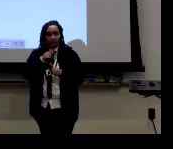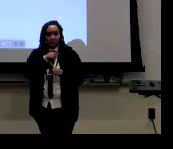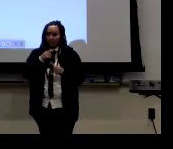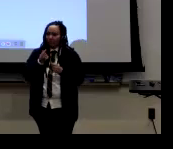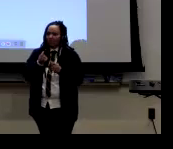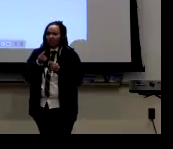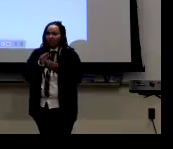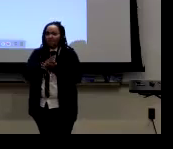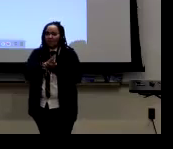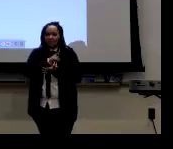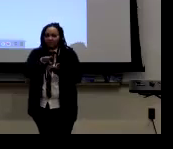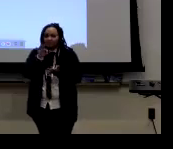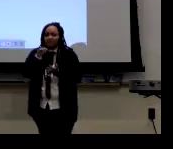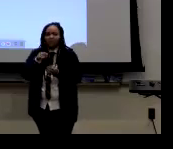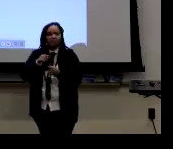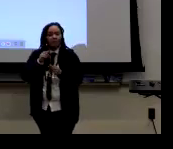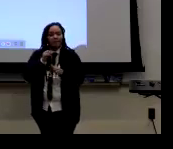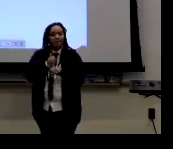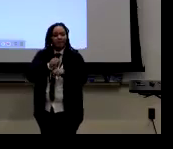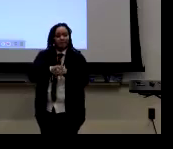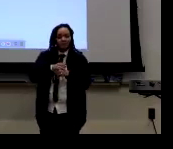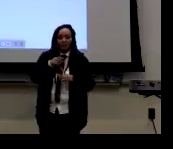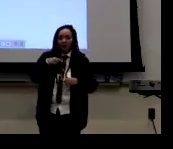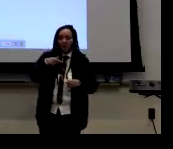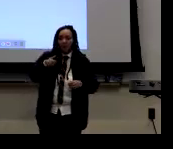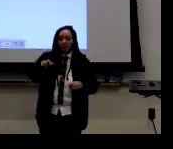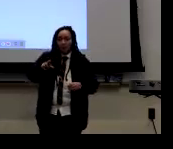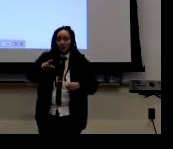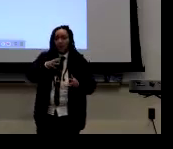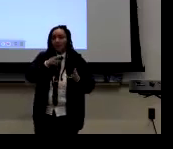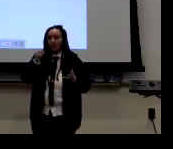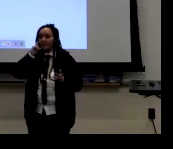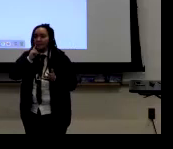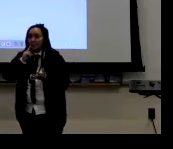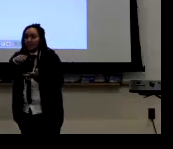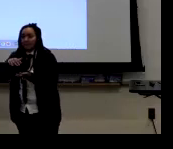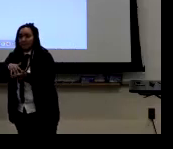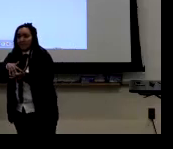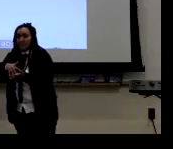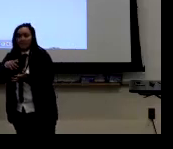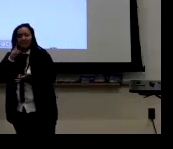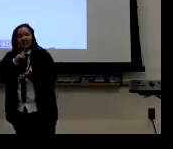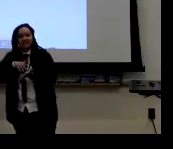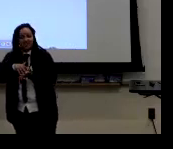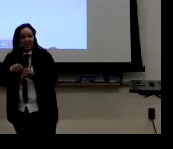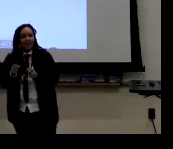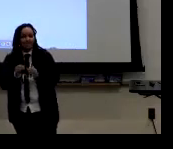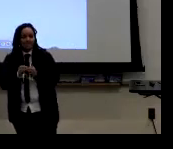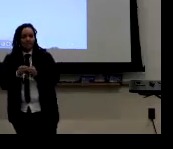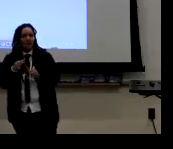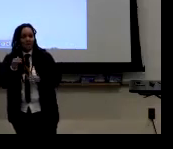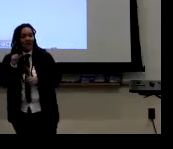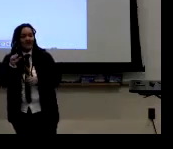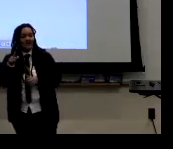Natasha had mentioned a few of the papers that I had written before that being related to queer and deaf